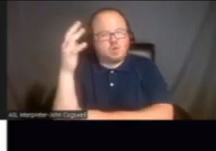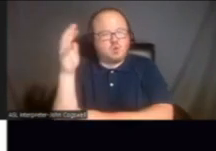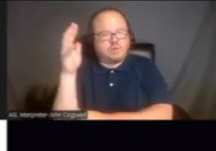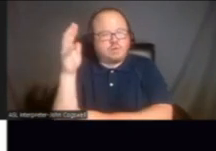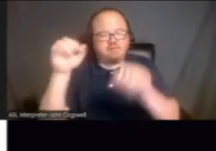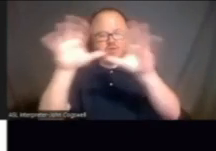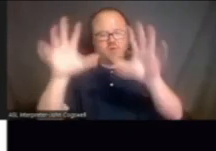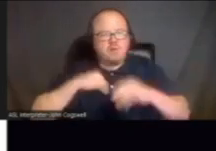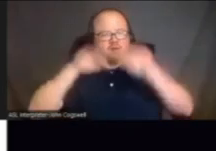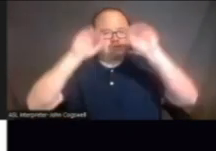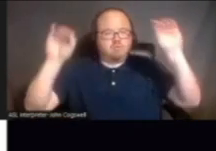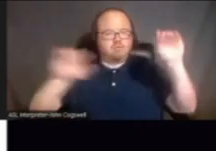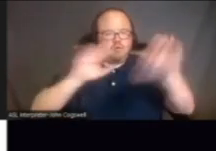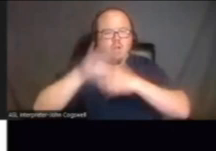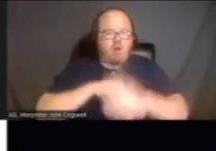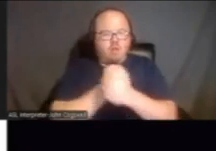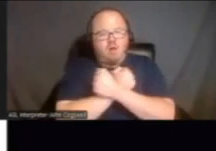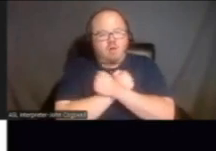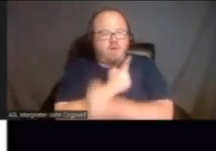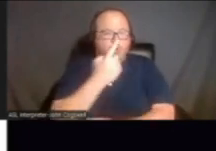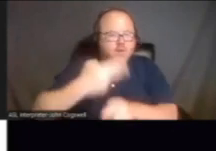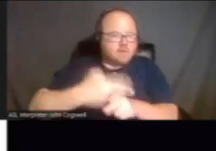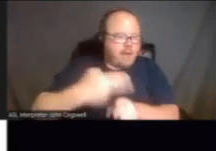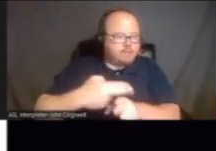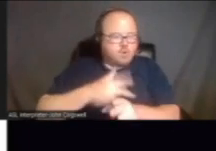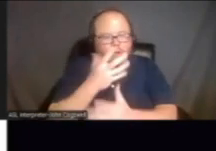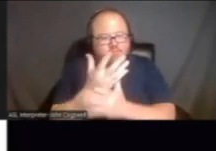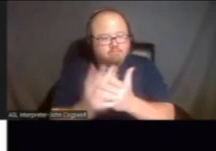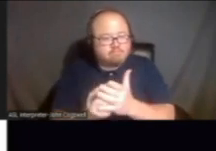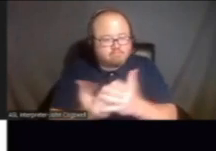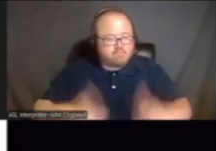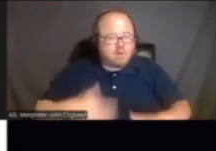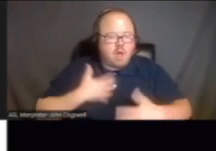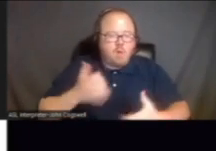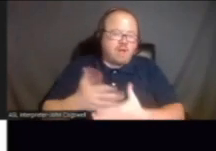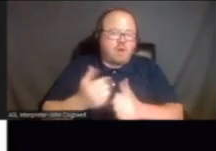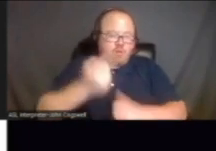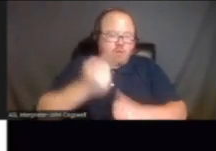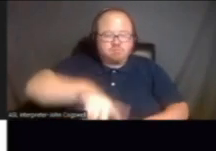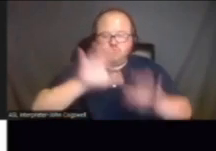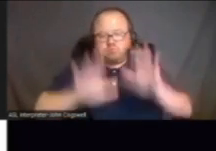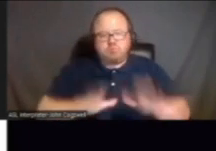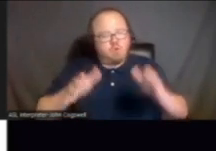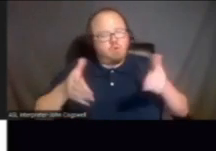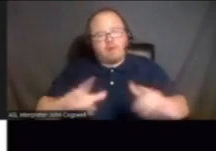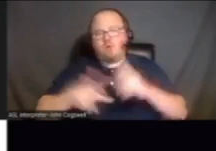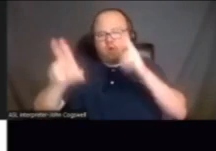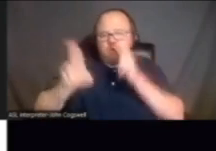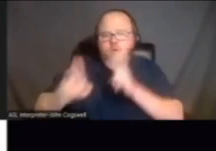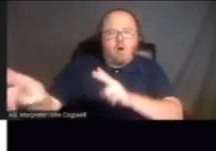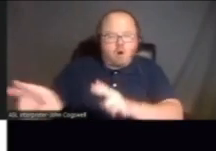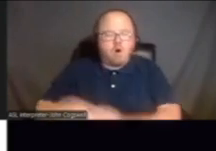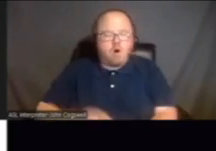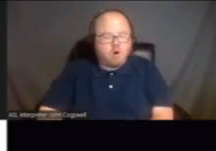names on there to honor those loved ones who might have passed. So I thought I'd share that with you. It's a great way to honor them and